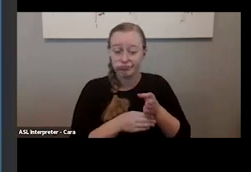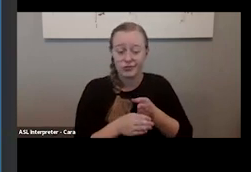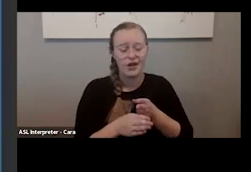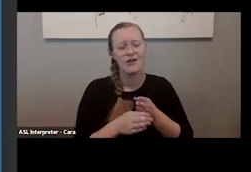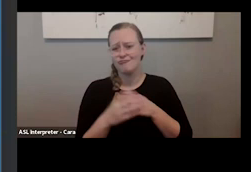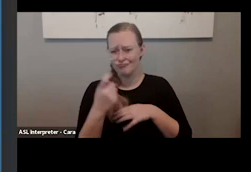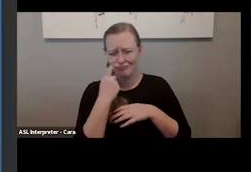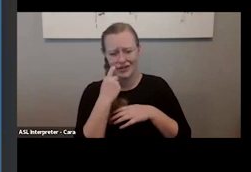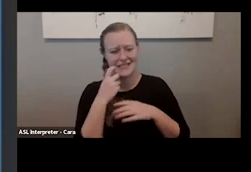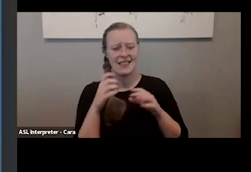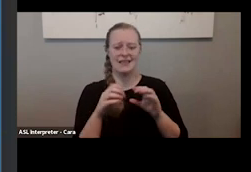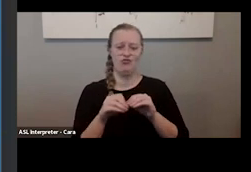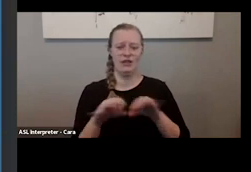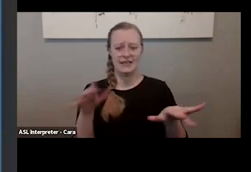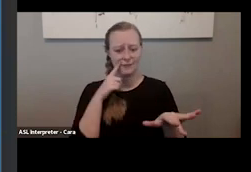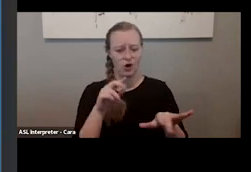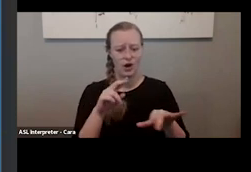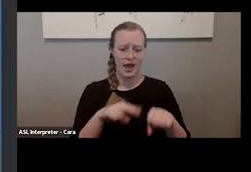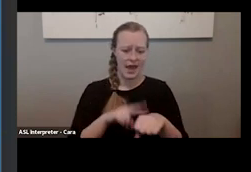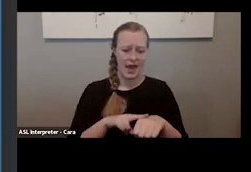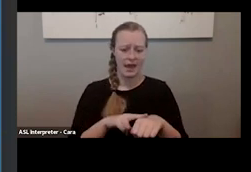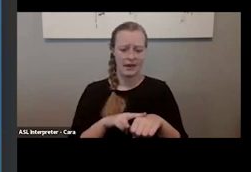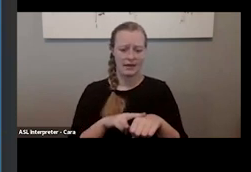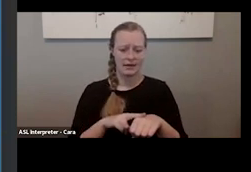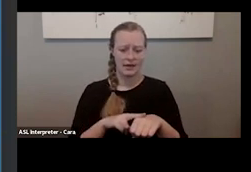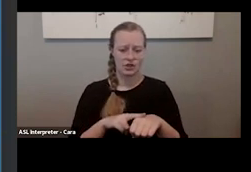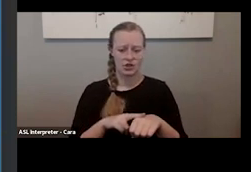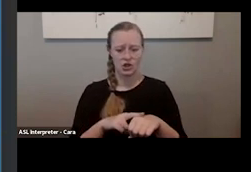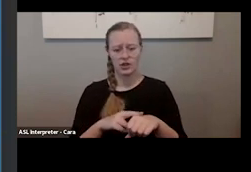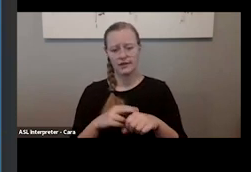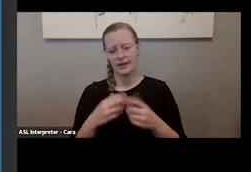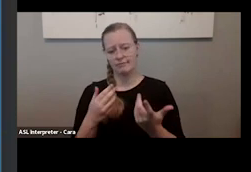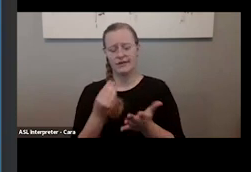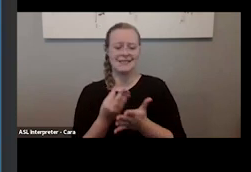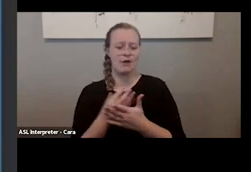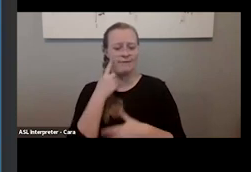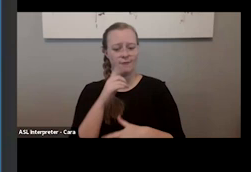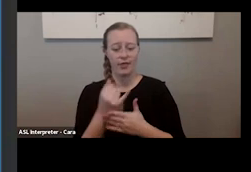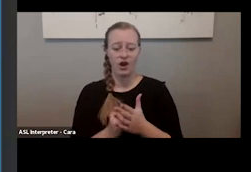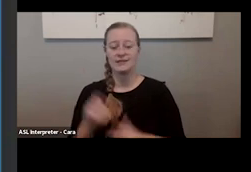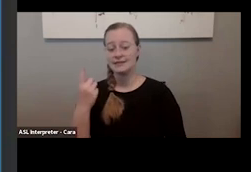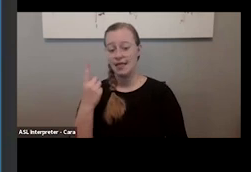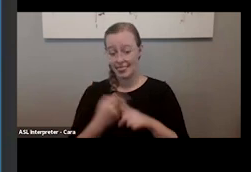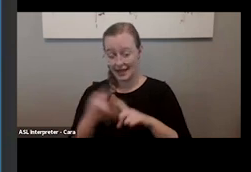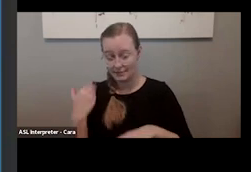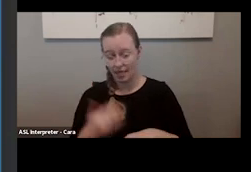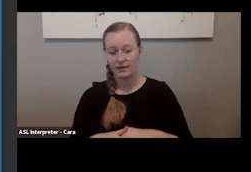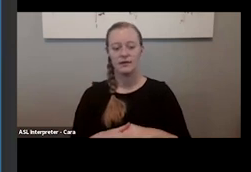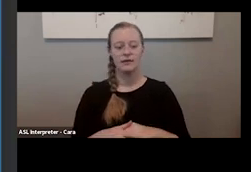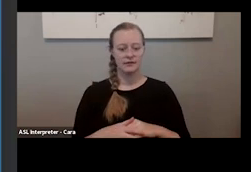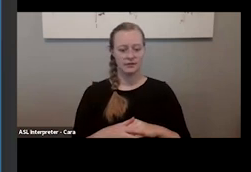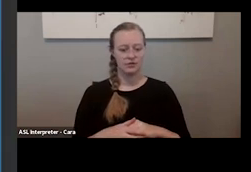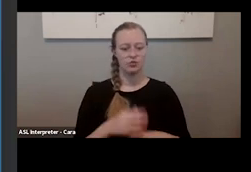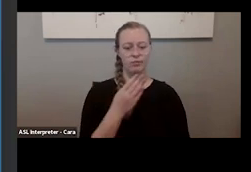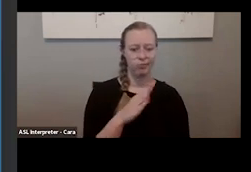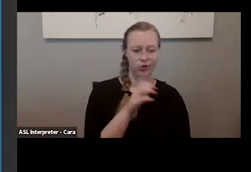Endowment for the Arts last month. And it gives it for the federal numbers in the blue column and the state numbers in the green column. Below